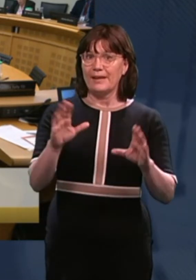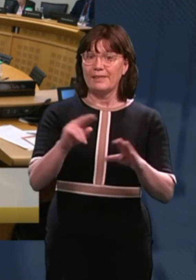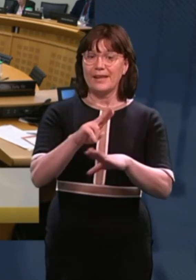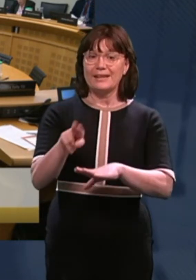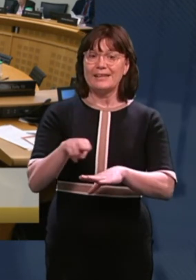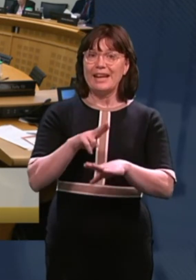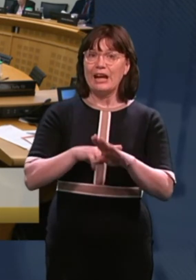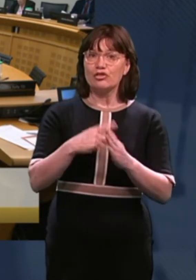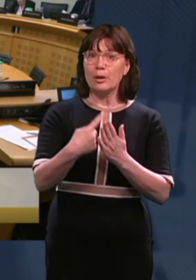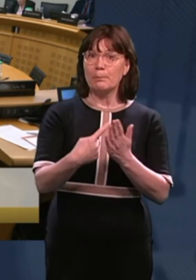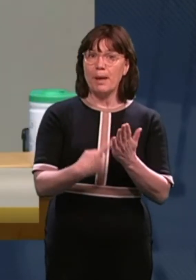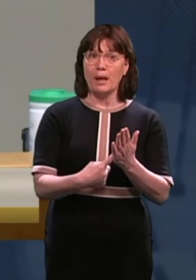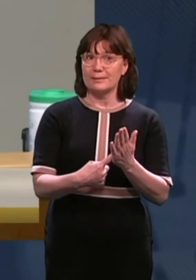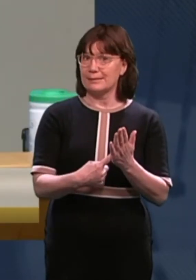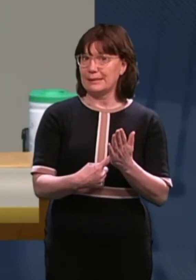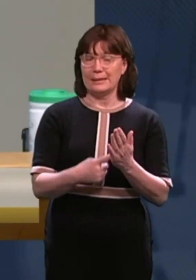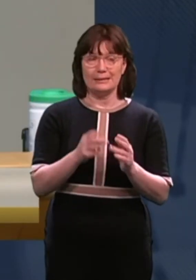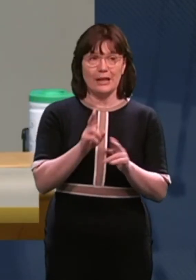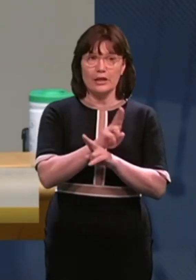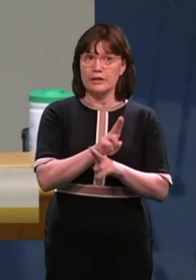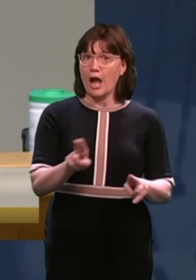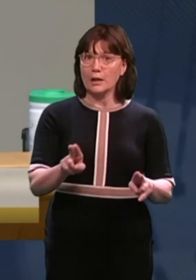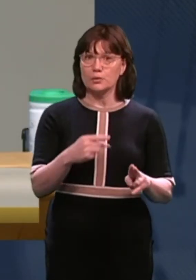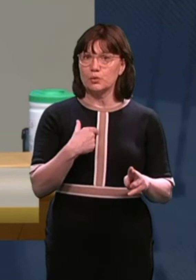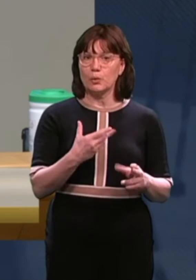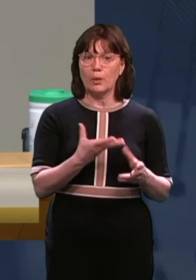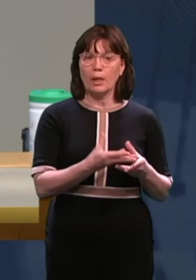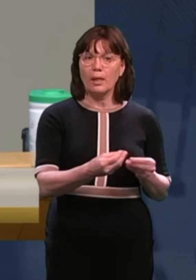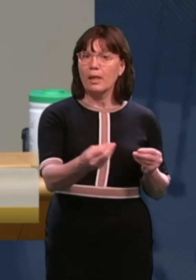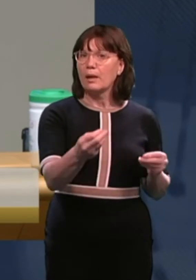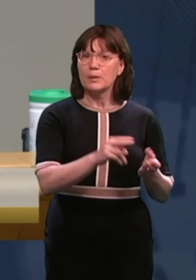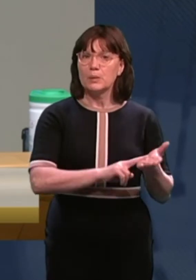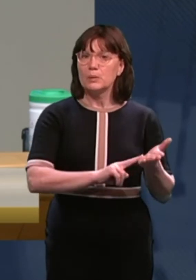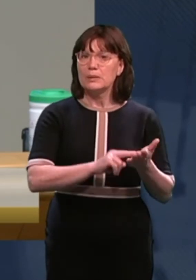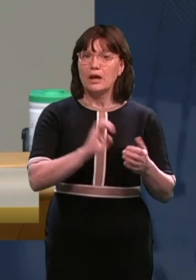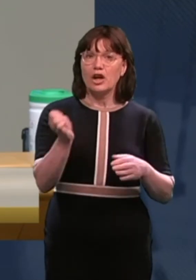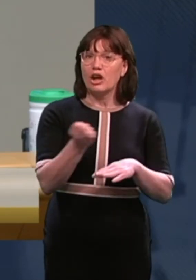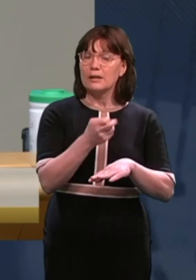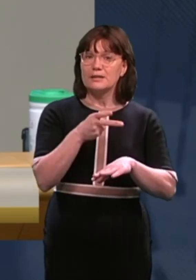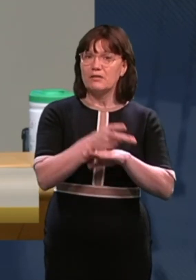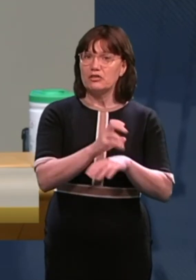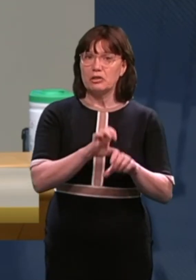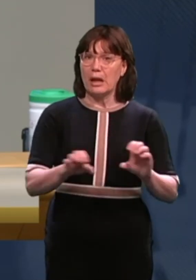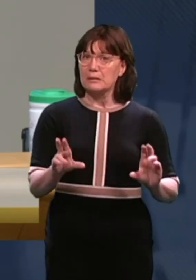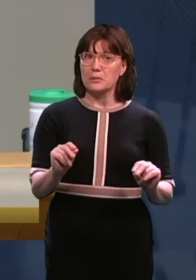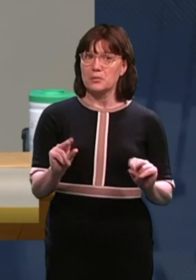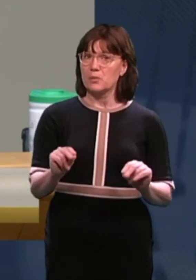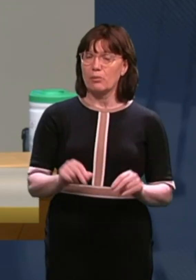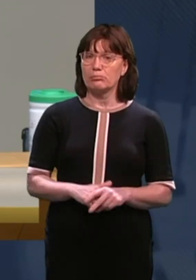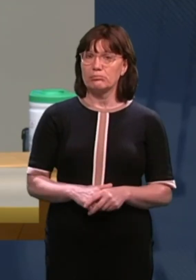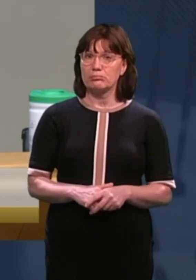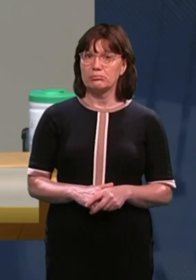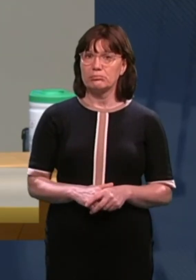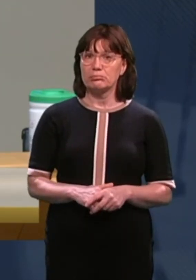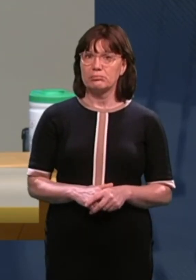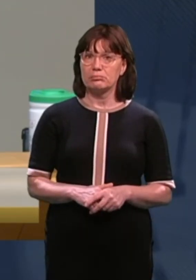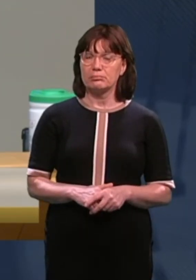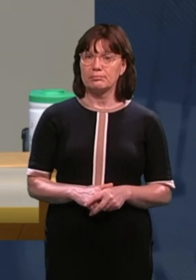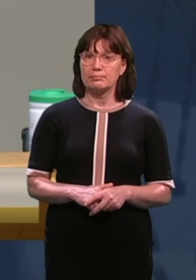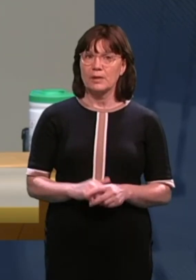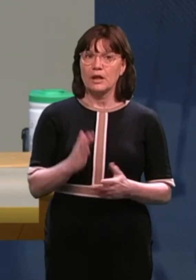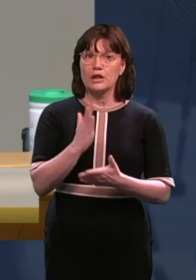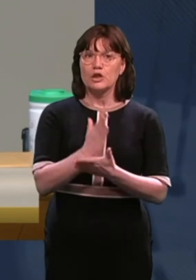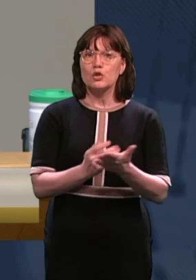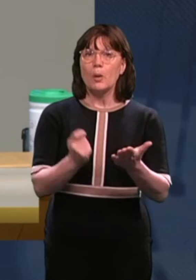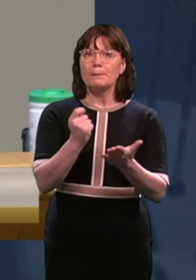policy isn't to phase out at all. I can tell you that from my own perspective. It's rather sometimes they are